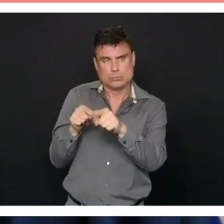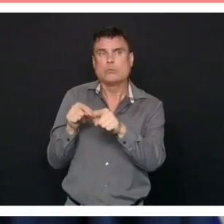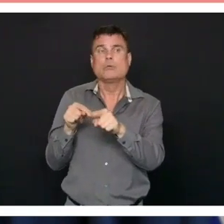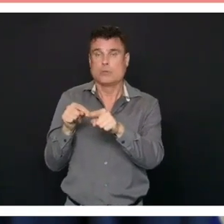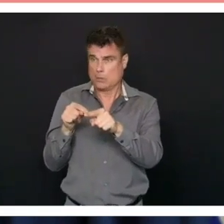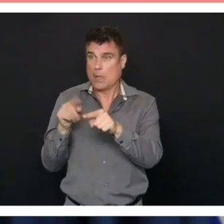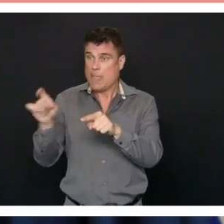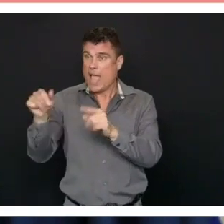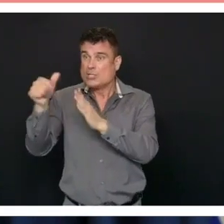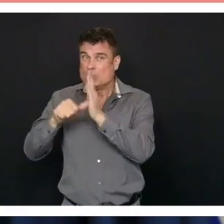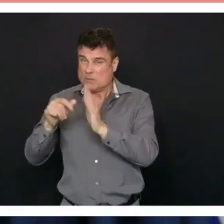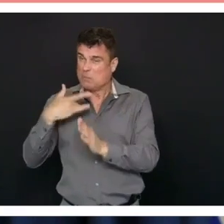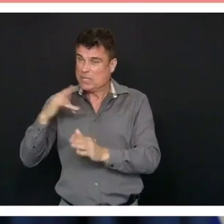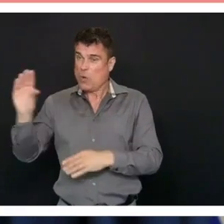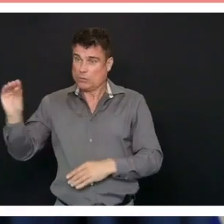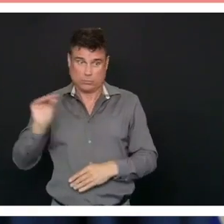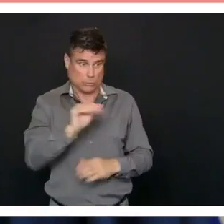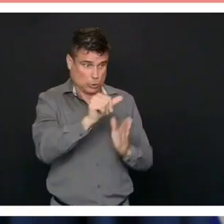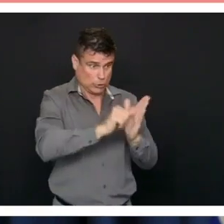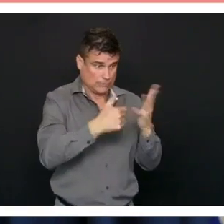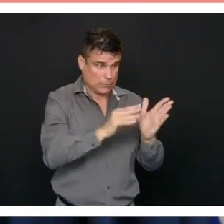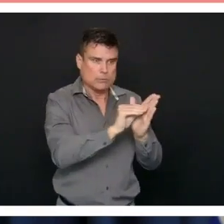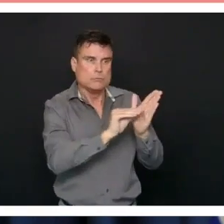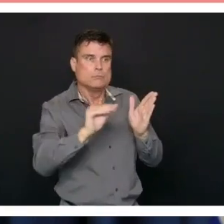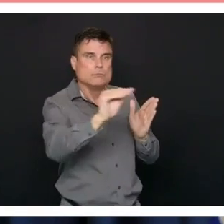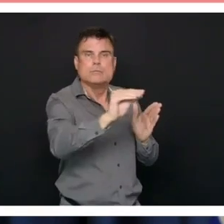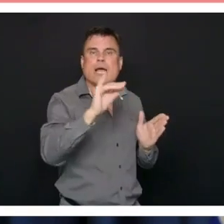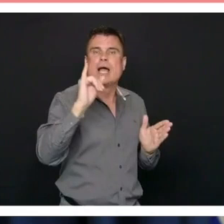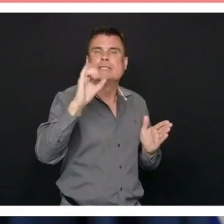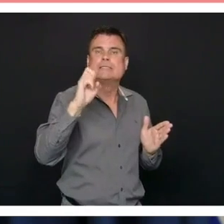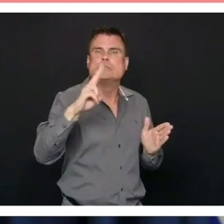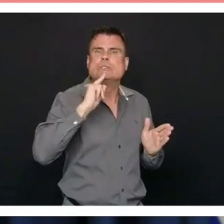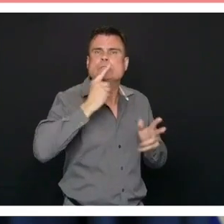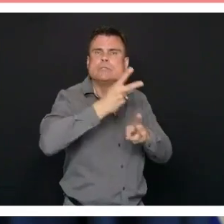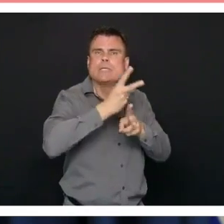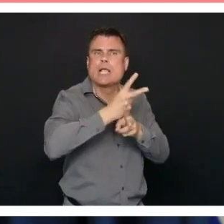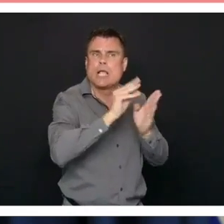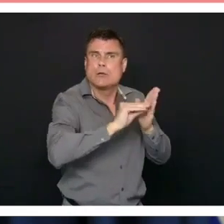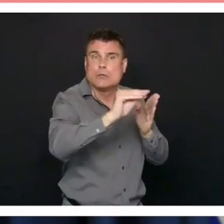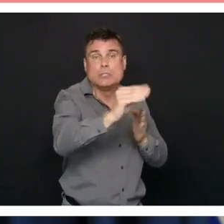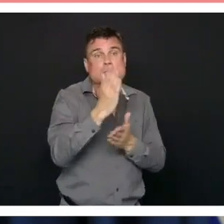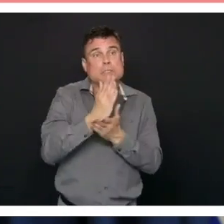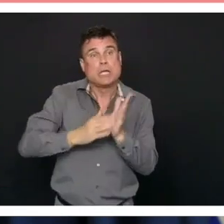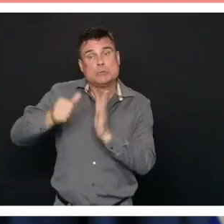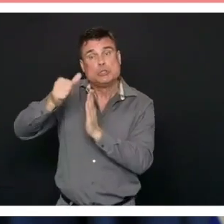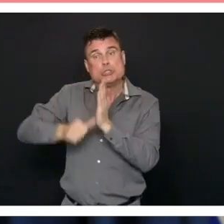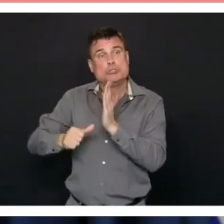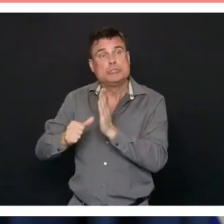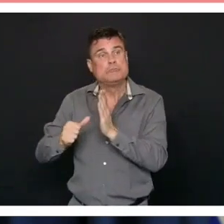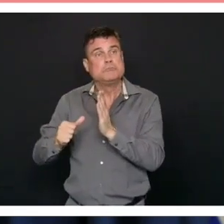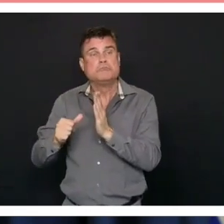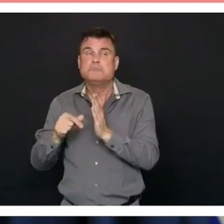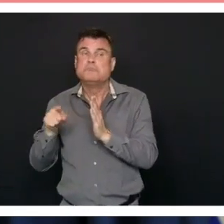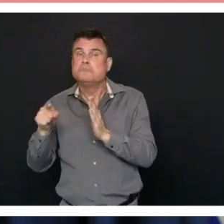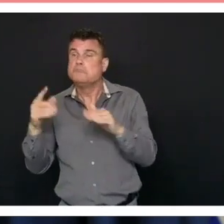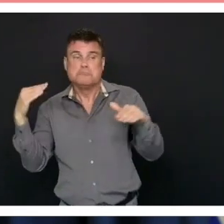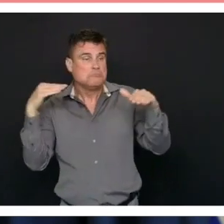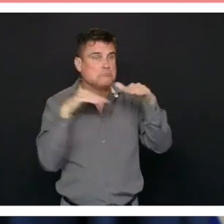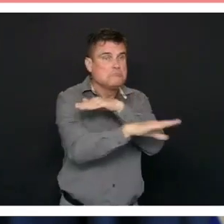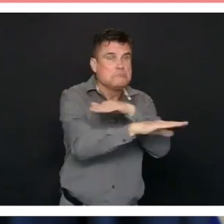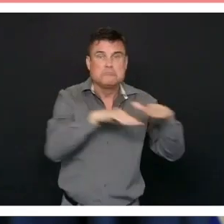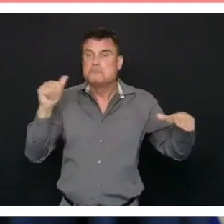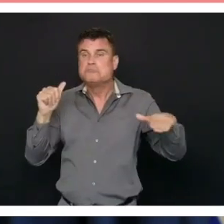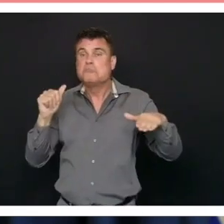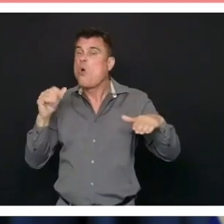both to people with COVID and people with other things. So we are very much looking at that balance and ensuring that